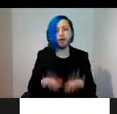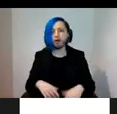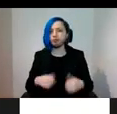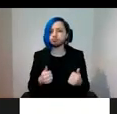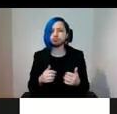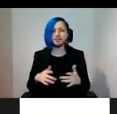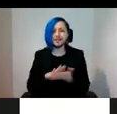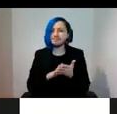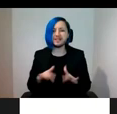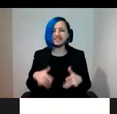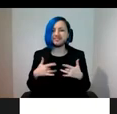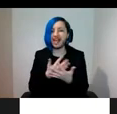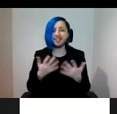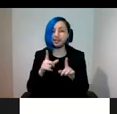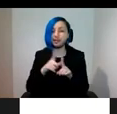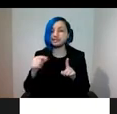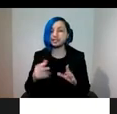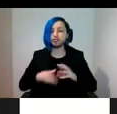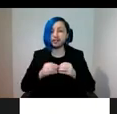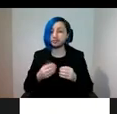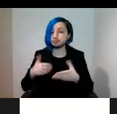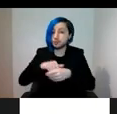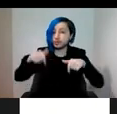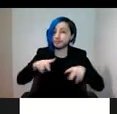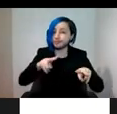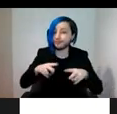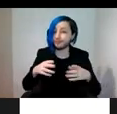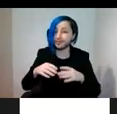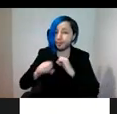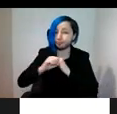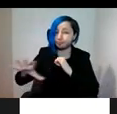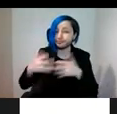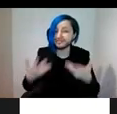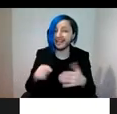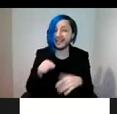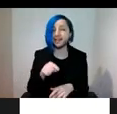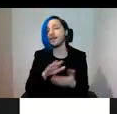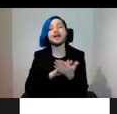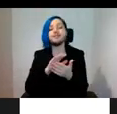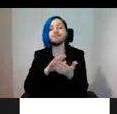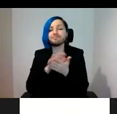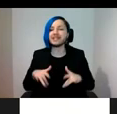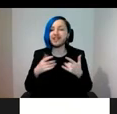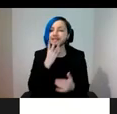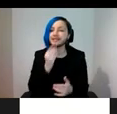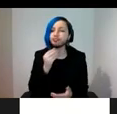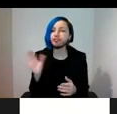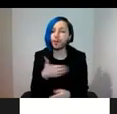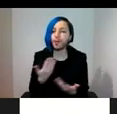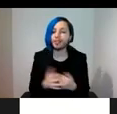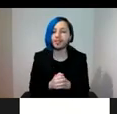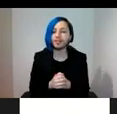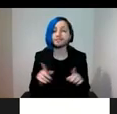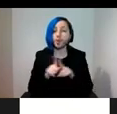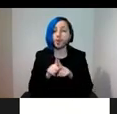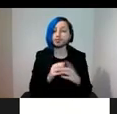created digitally, including this video stream, will not be around for long. Not to mention the heavy characteristics